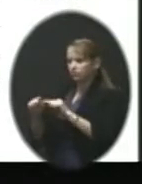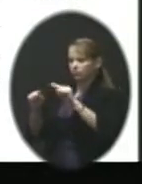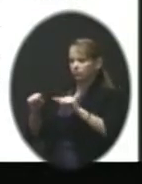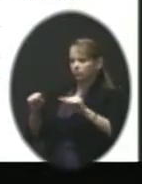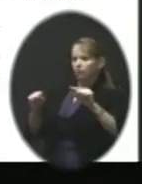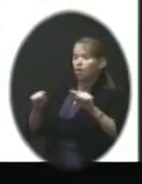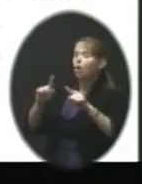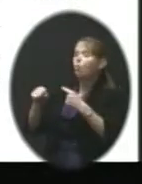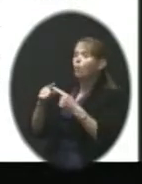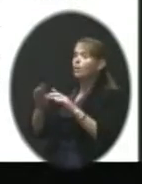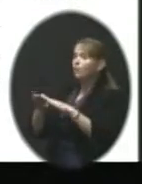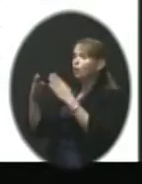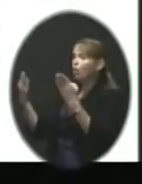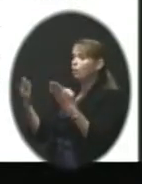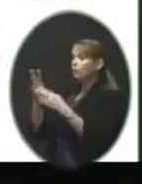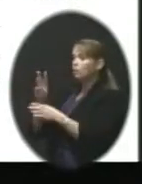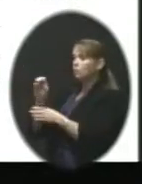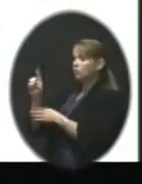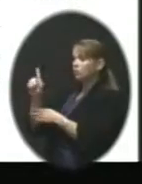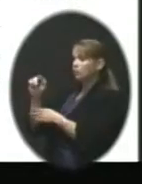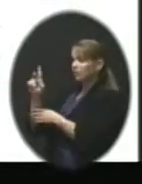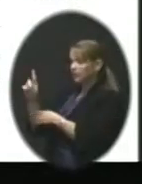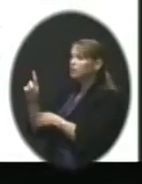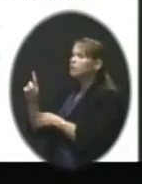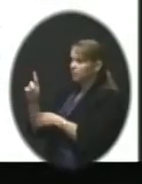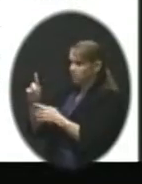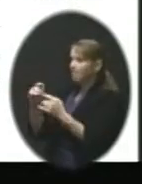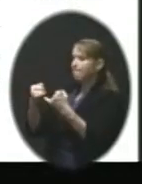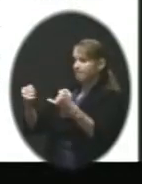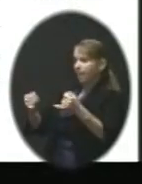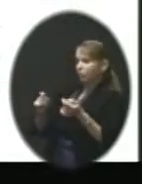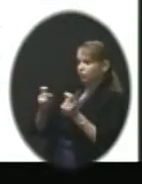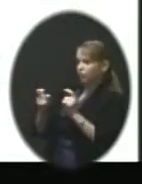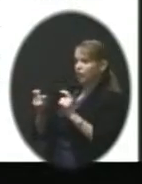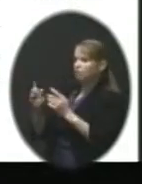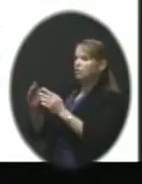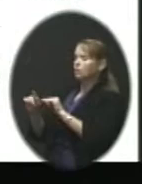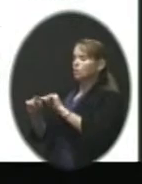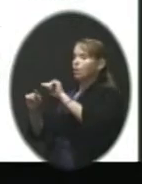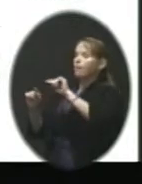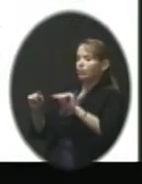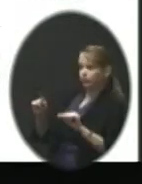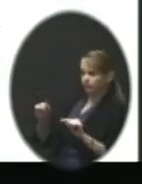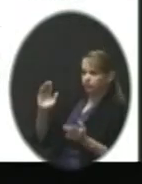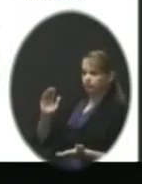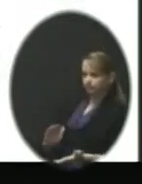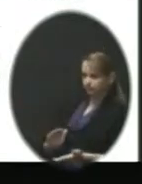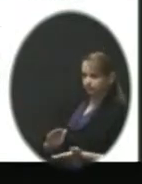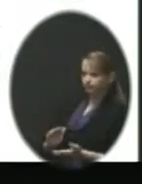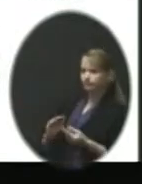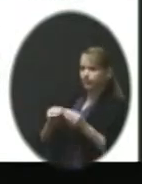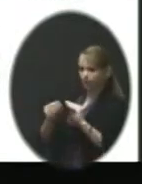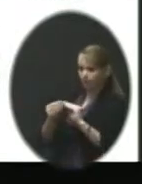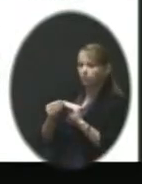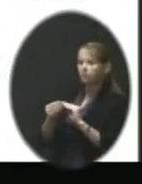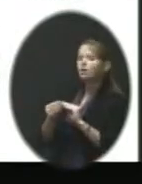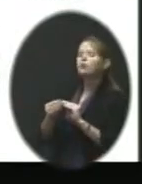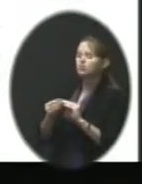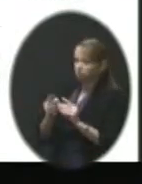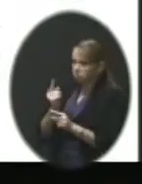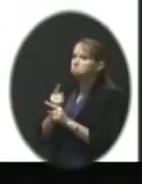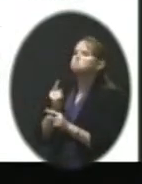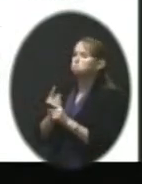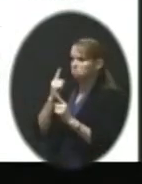because it was nearing its capacity. You'll see it dropped way down. So we, in fact, did what we were hoping and reducing its enrollment.